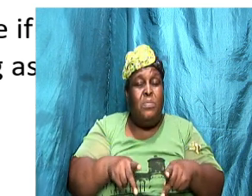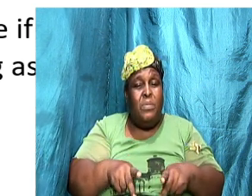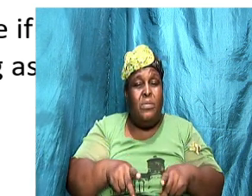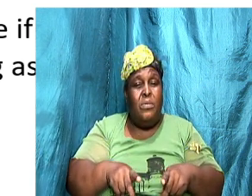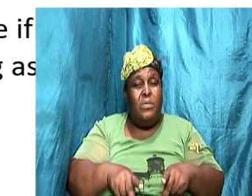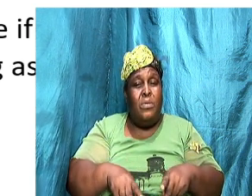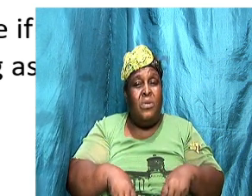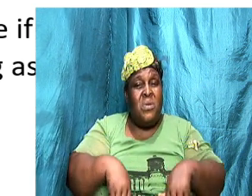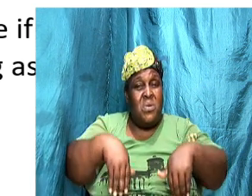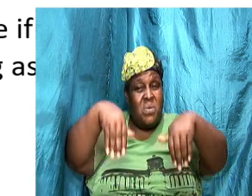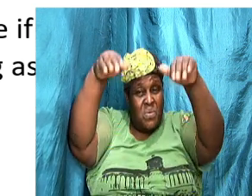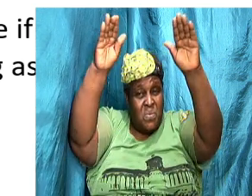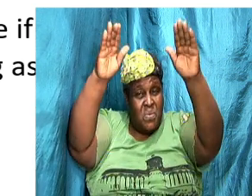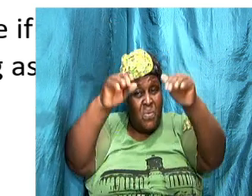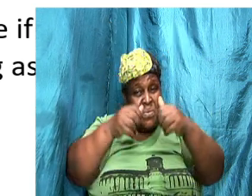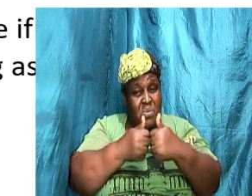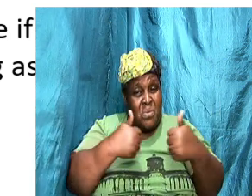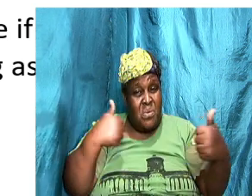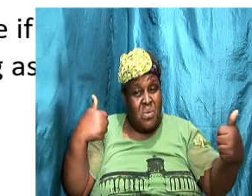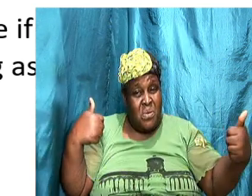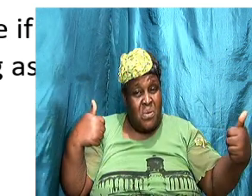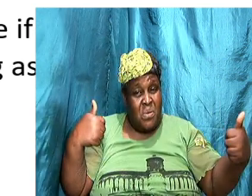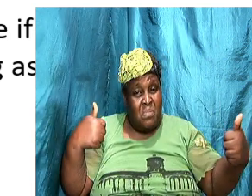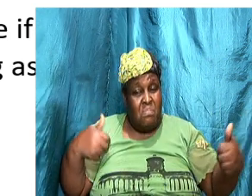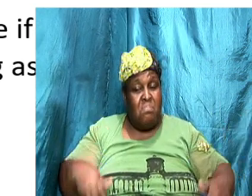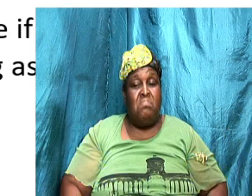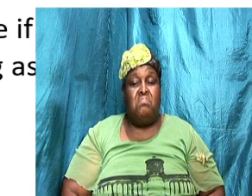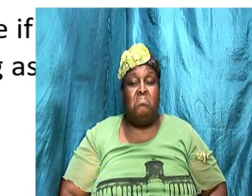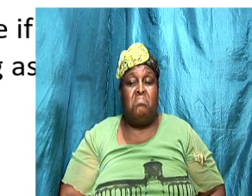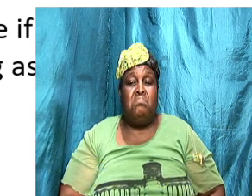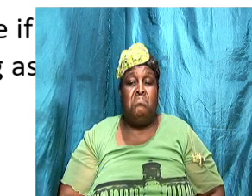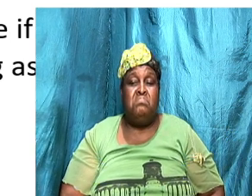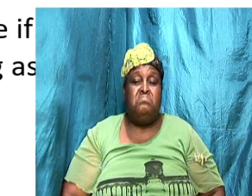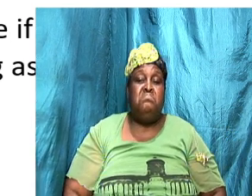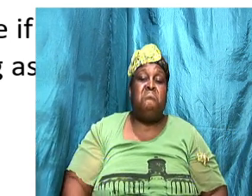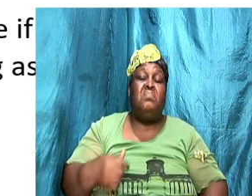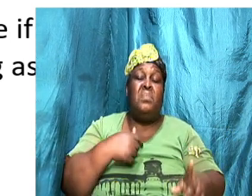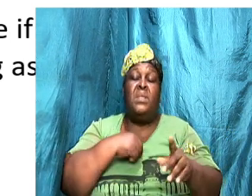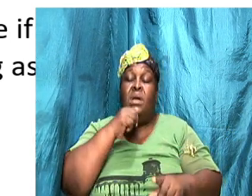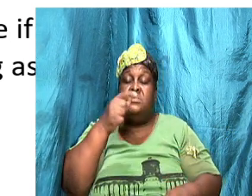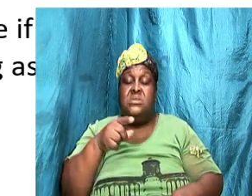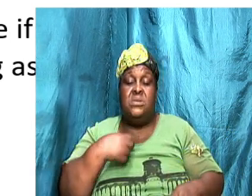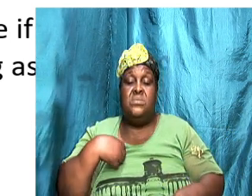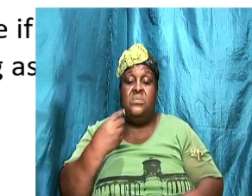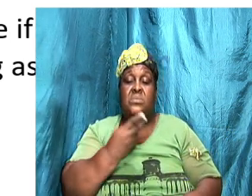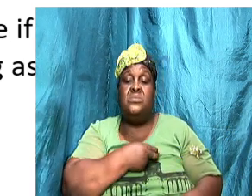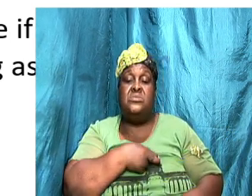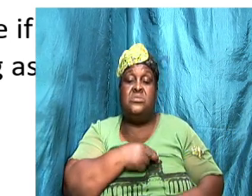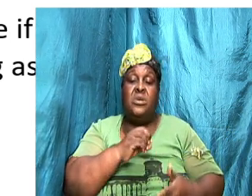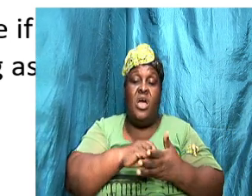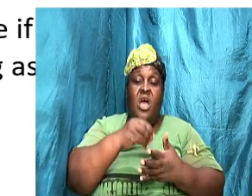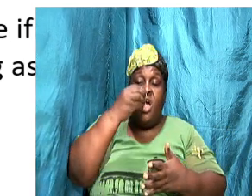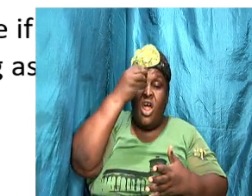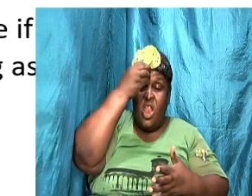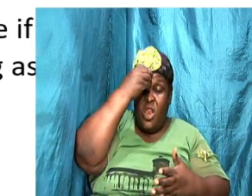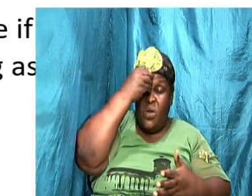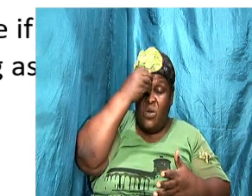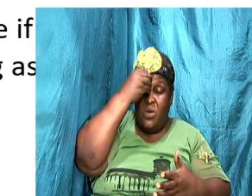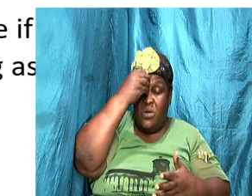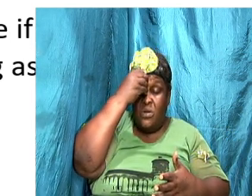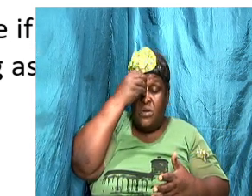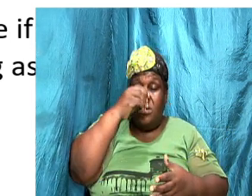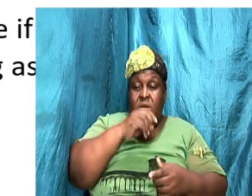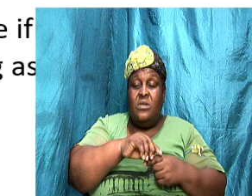don't forgive each other and it cause them to grow apart but I am saying to us that we must learn to find a compromise